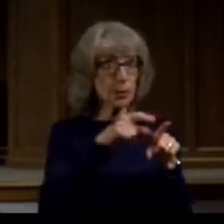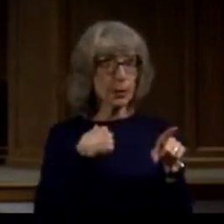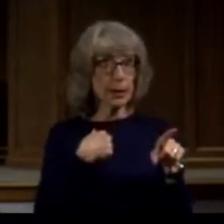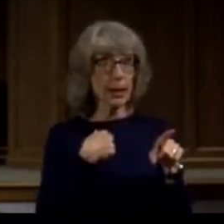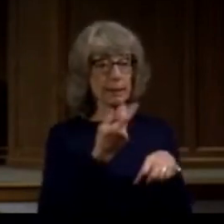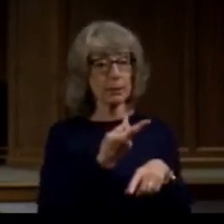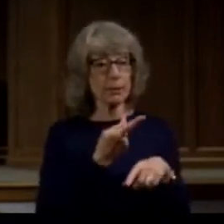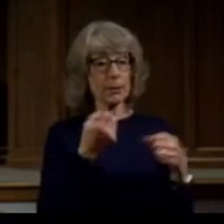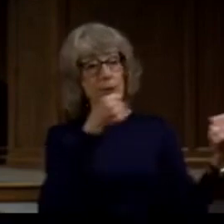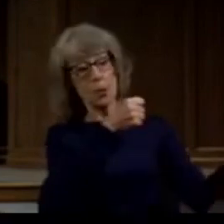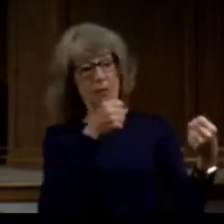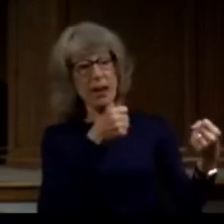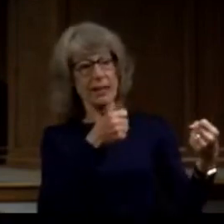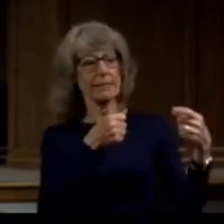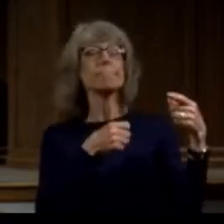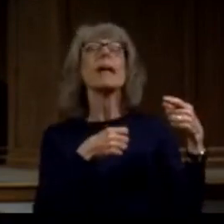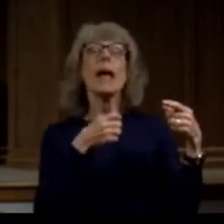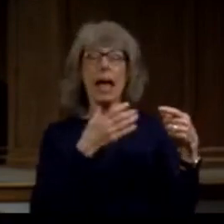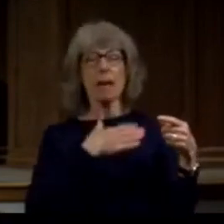was wrong about something